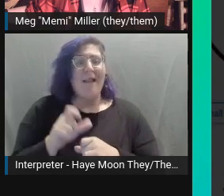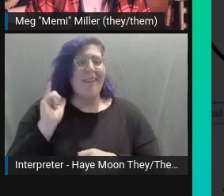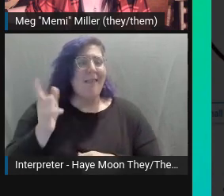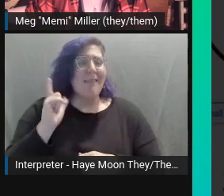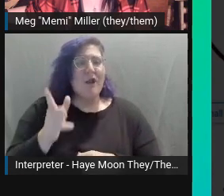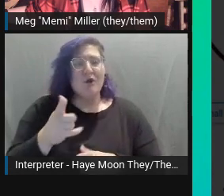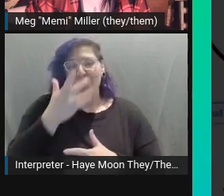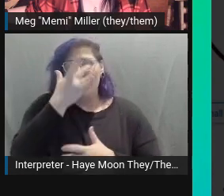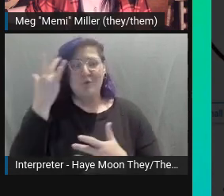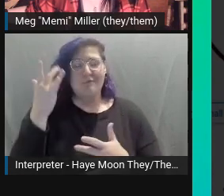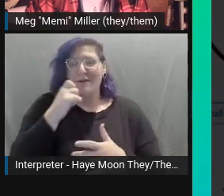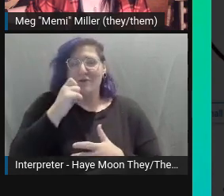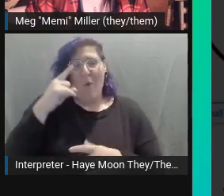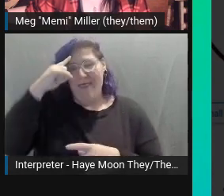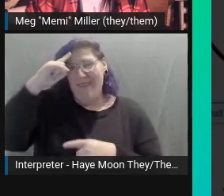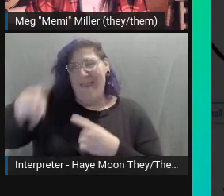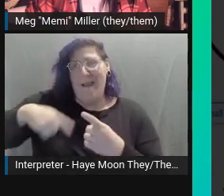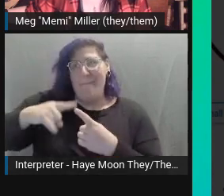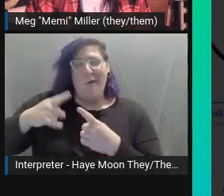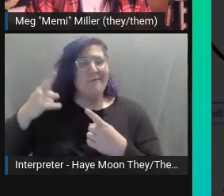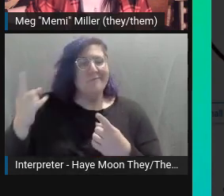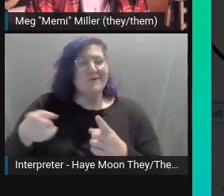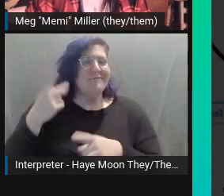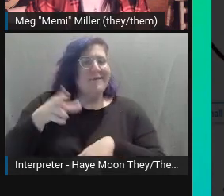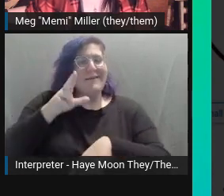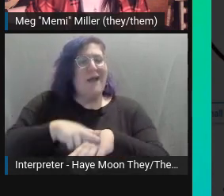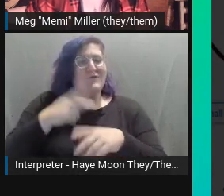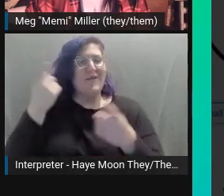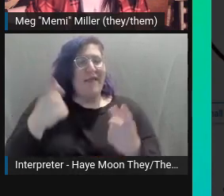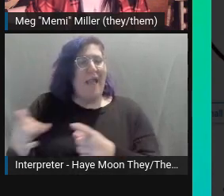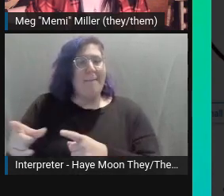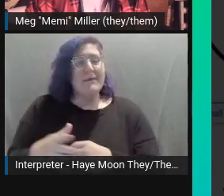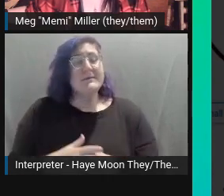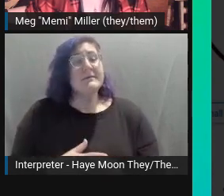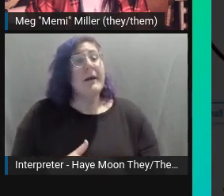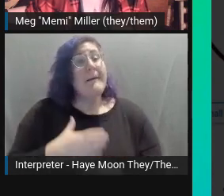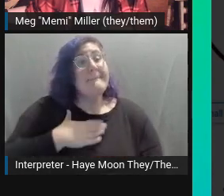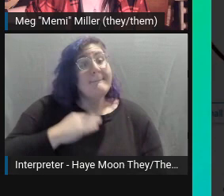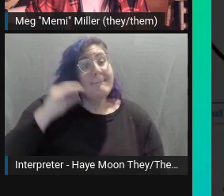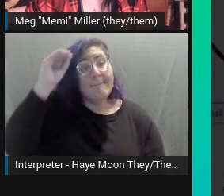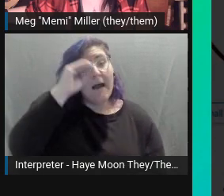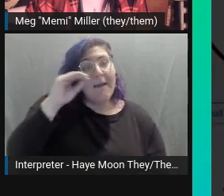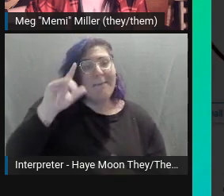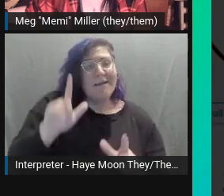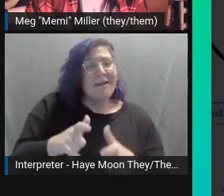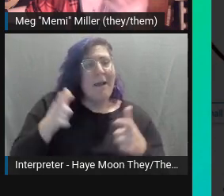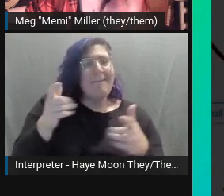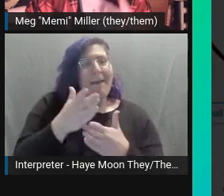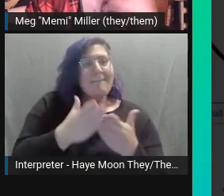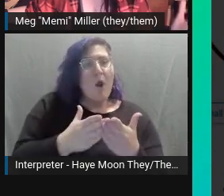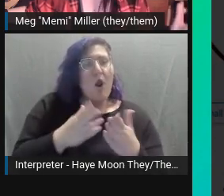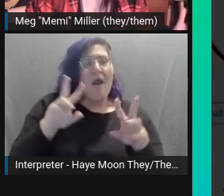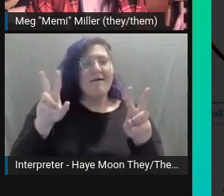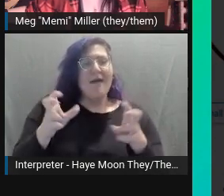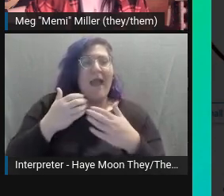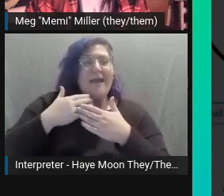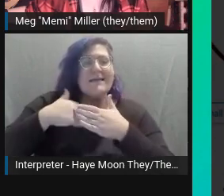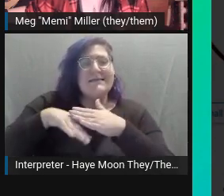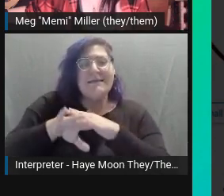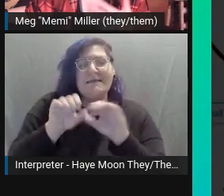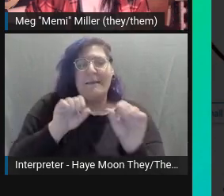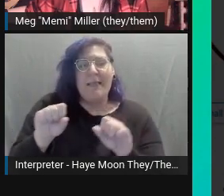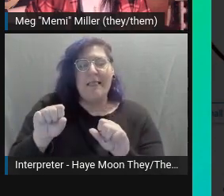think about anymore. And in my opinion, a huge part of web accessibility is future-proofing for everyone.